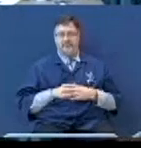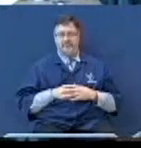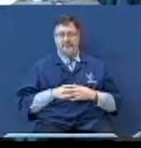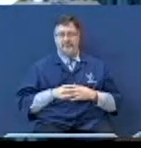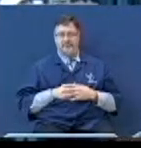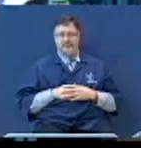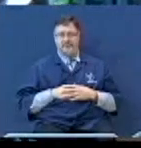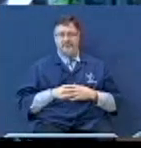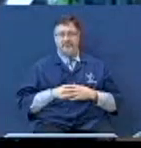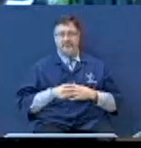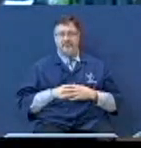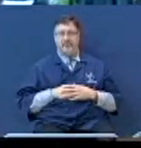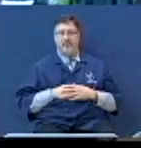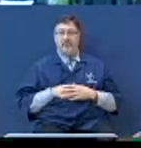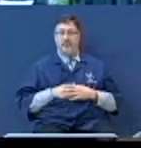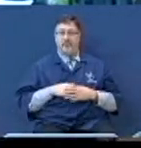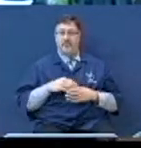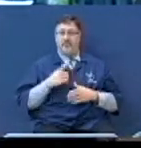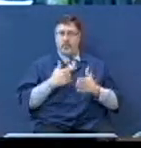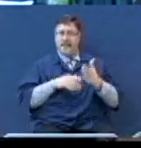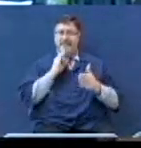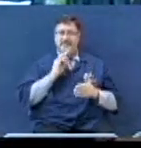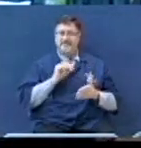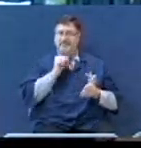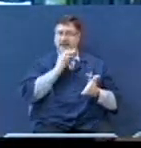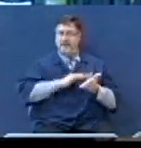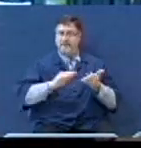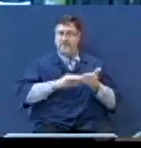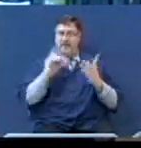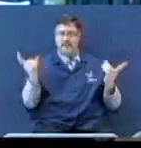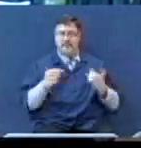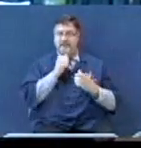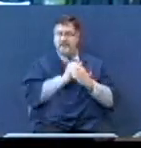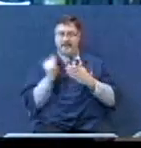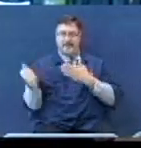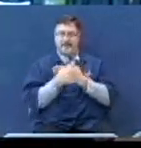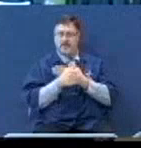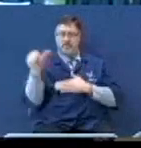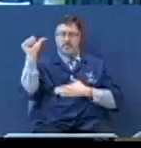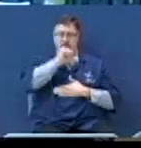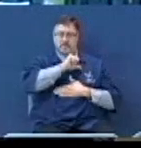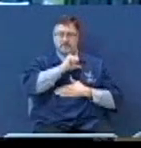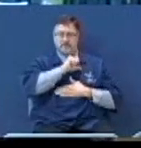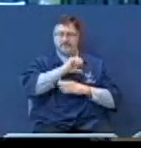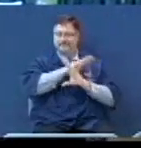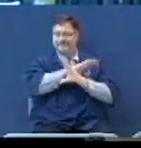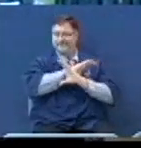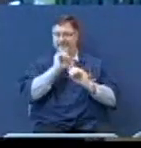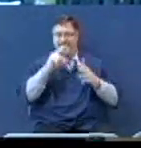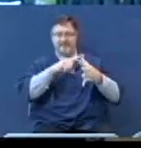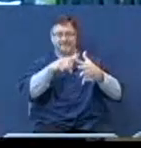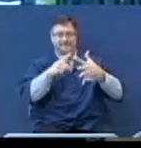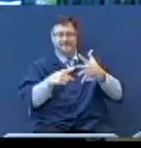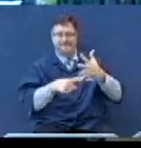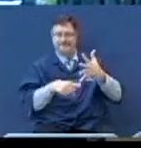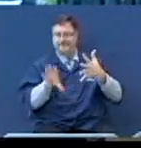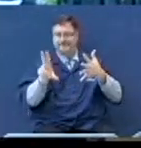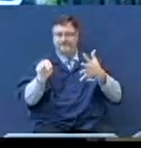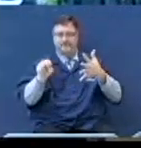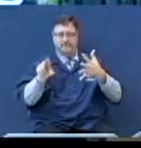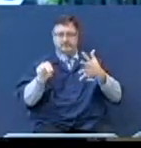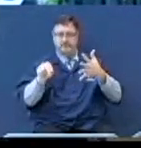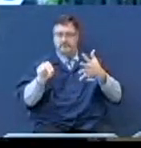I'm going tell you what the unpardonable sin is. It's not adultery. It's not drinking. It's not none of those vices we call big.